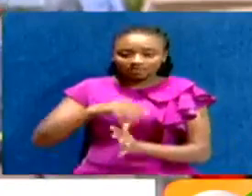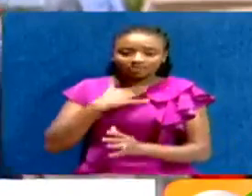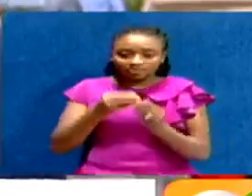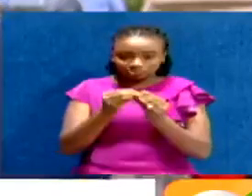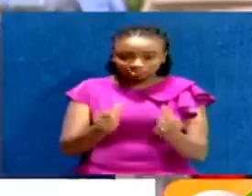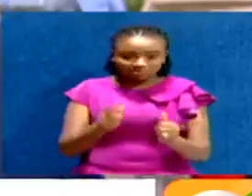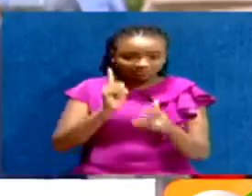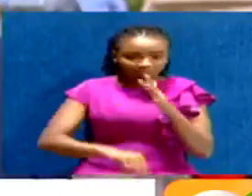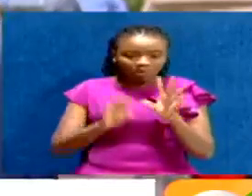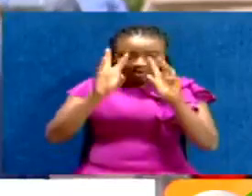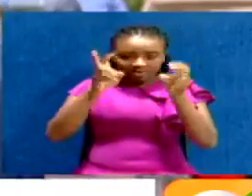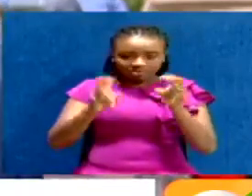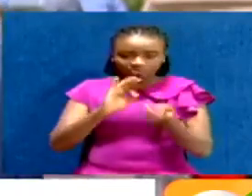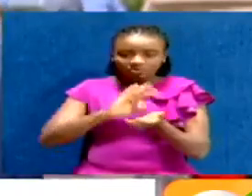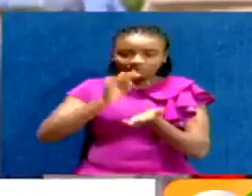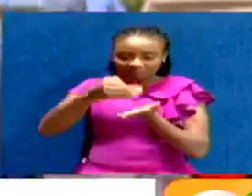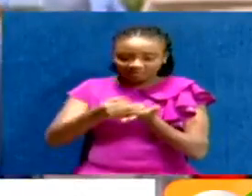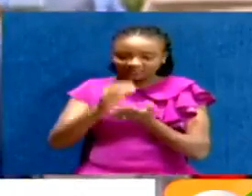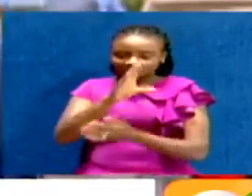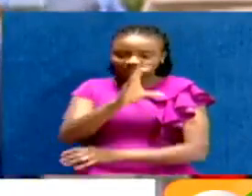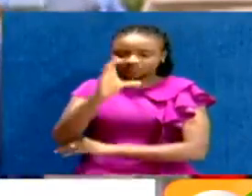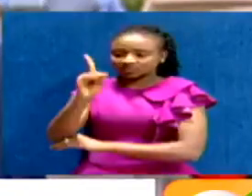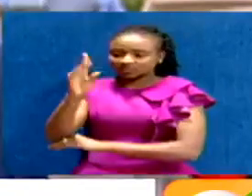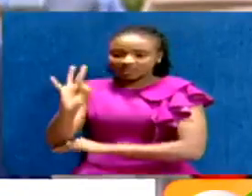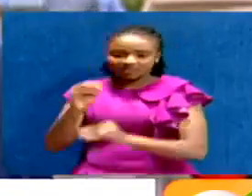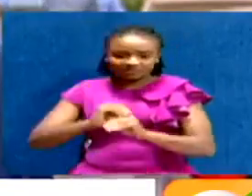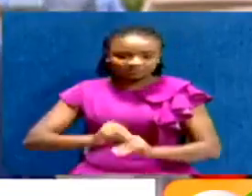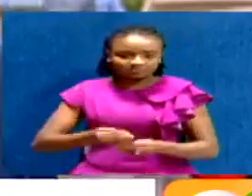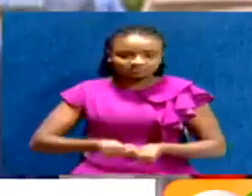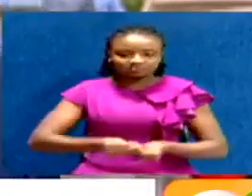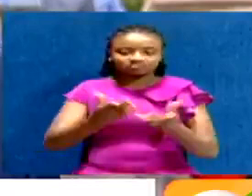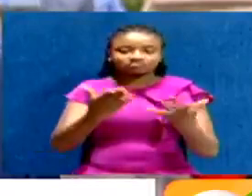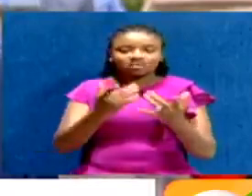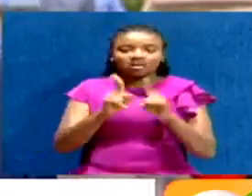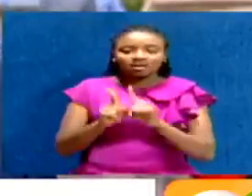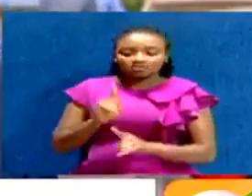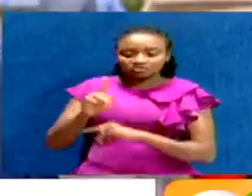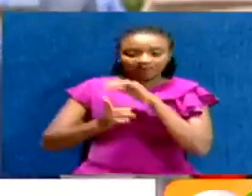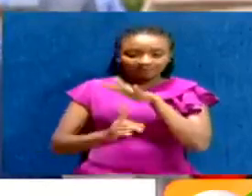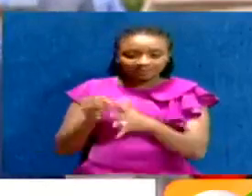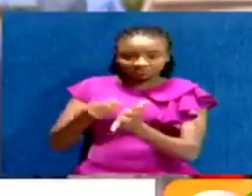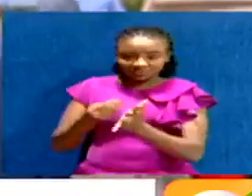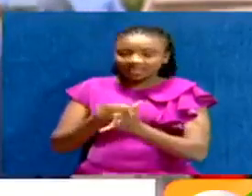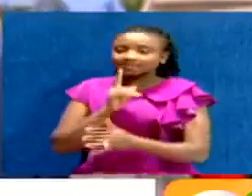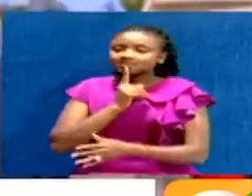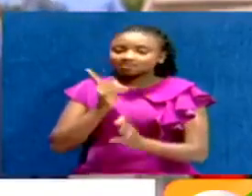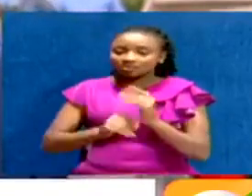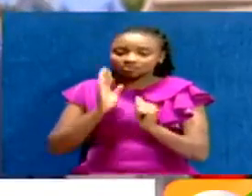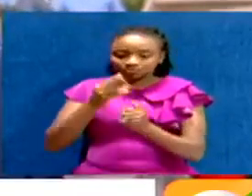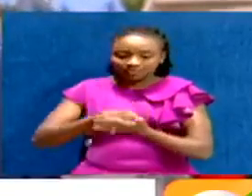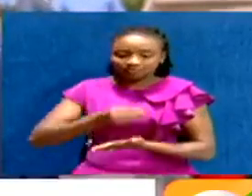the issue of disbursement of CDF, and the ministry has committed that they will be disbursing